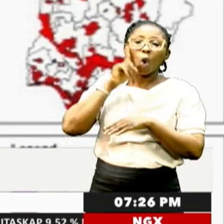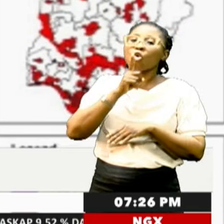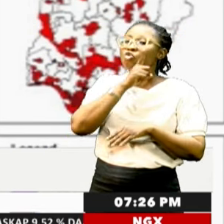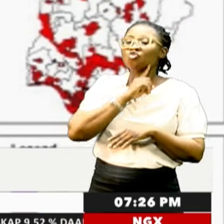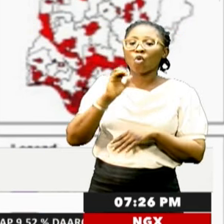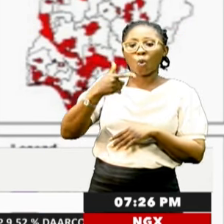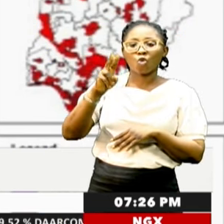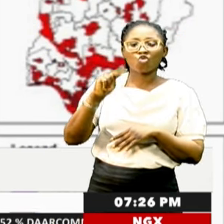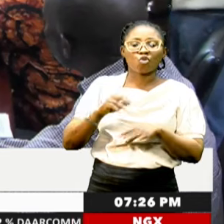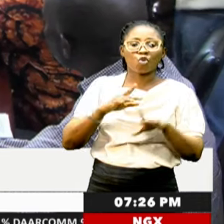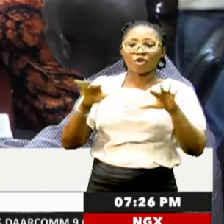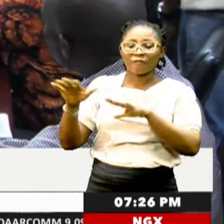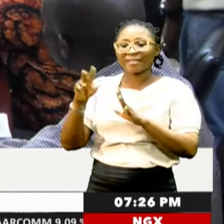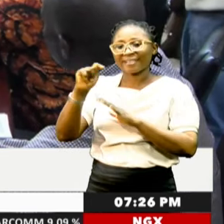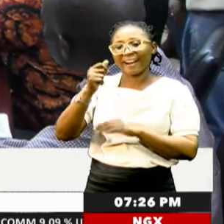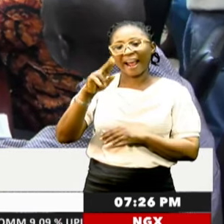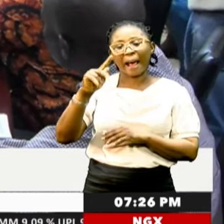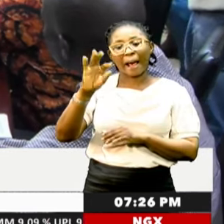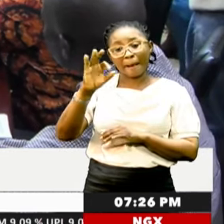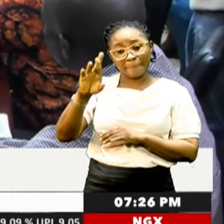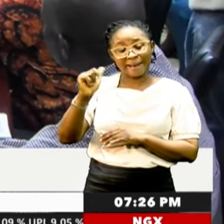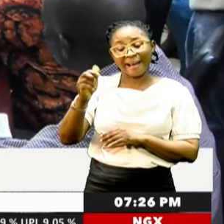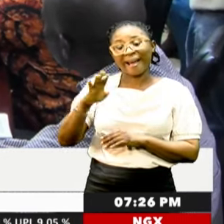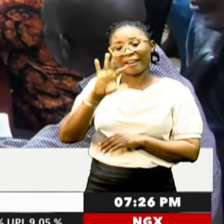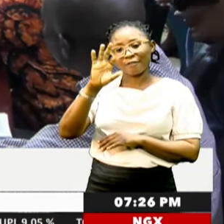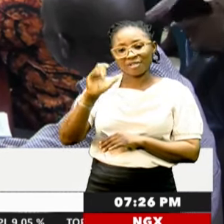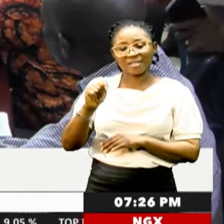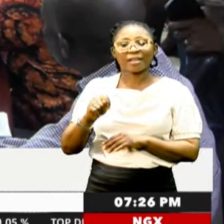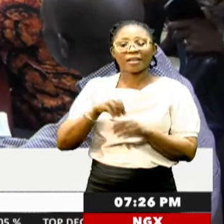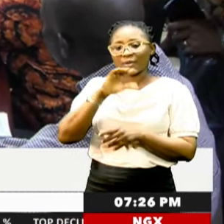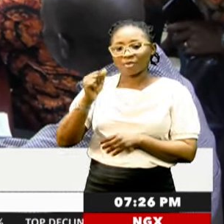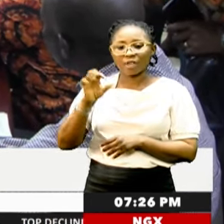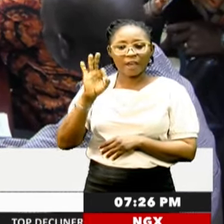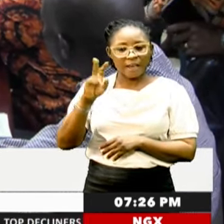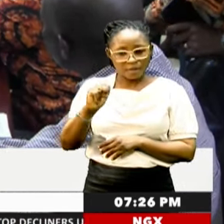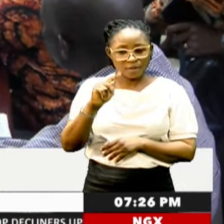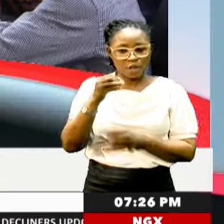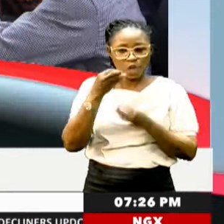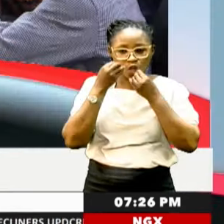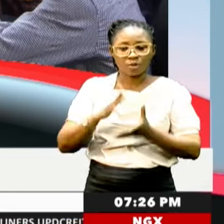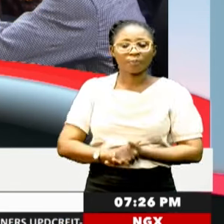Ogun, Rivers, Theraba, and the FCT. Nabuja, Usmanzberg, NT News.